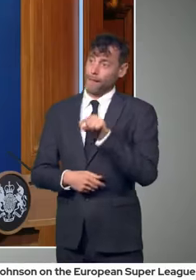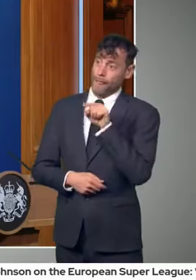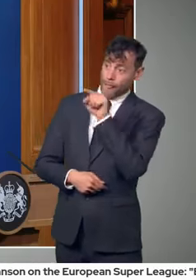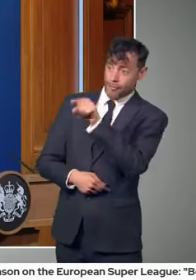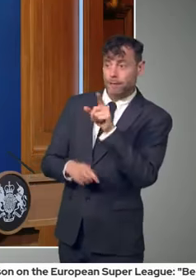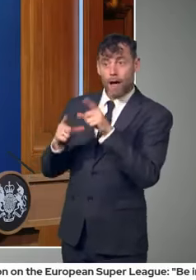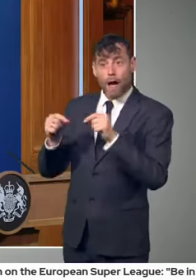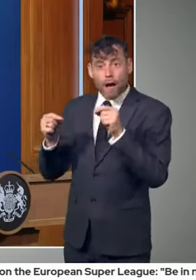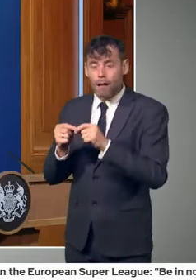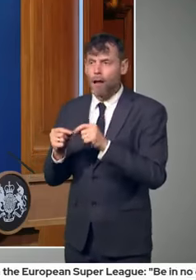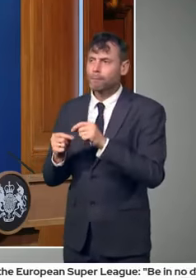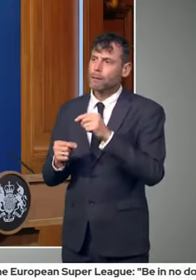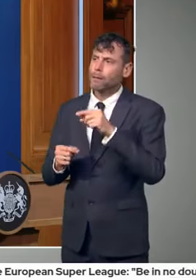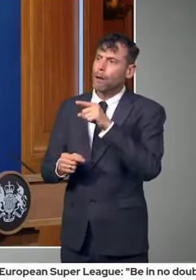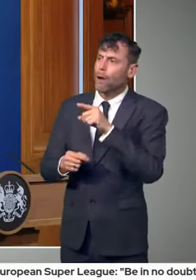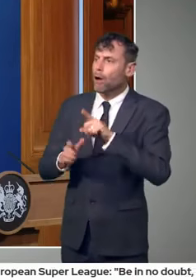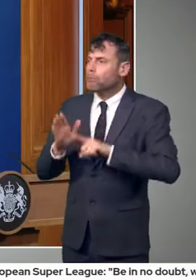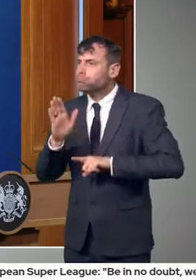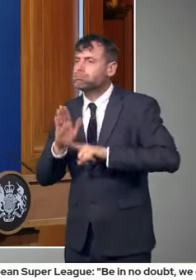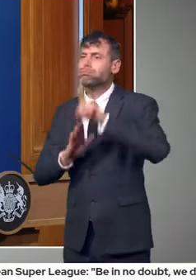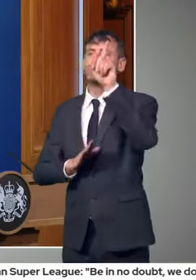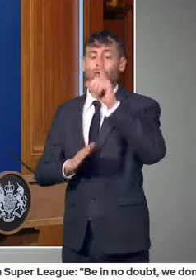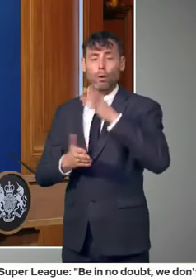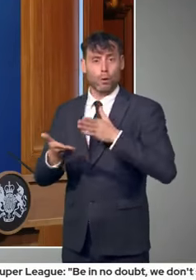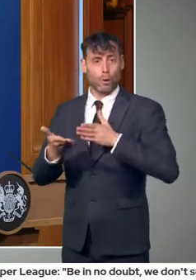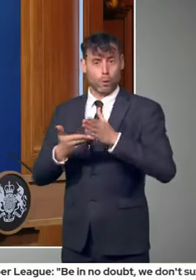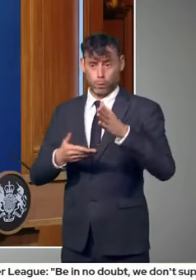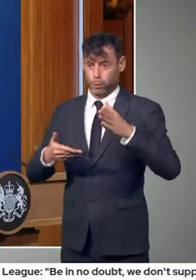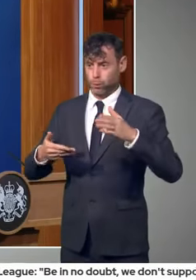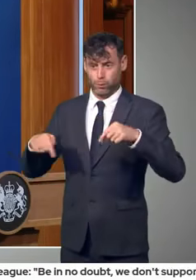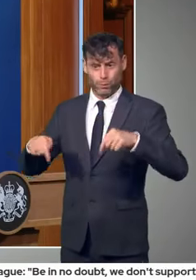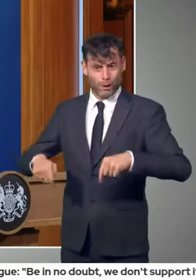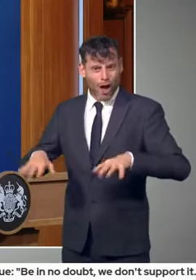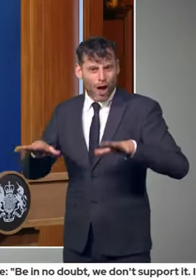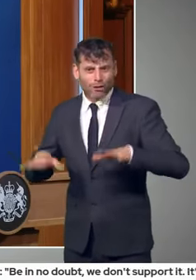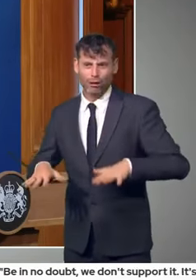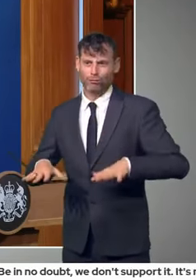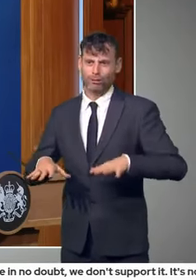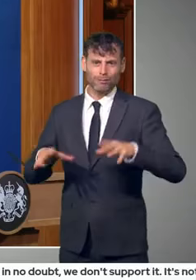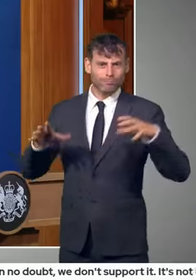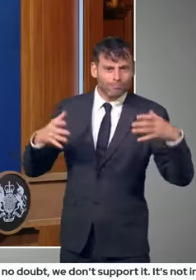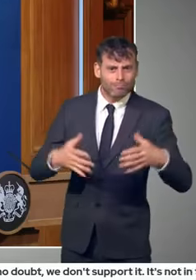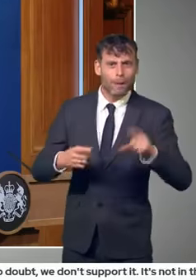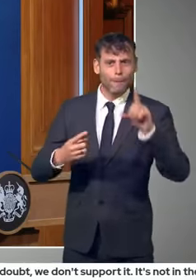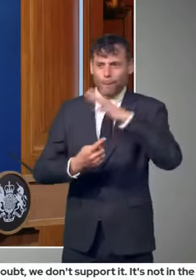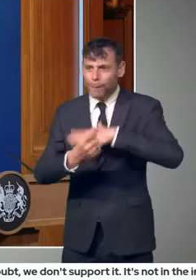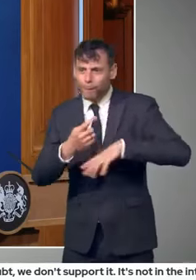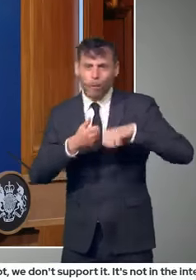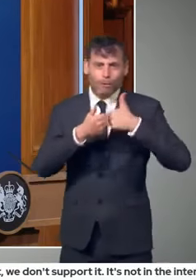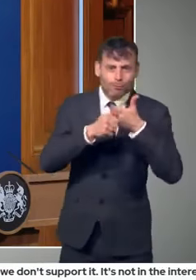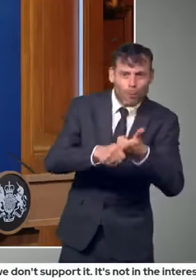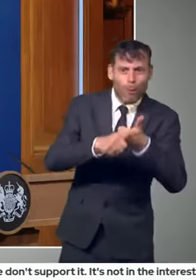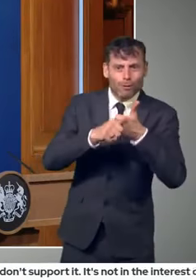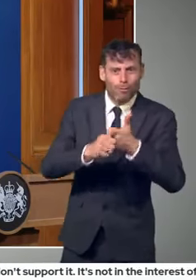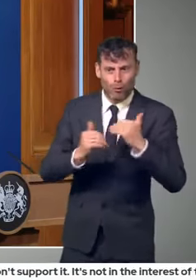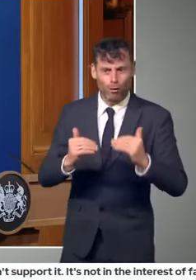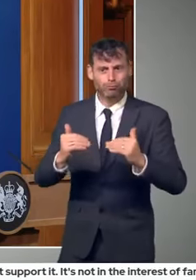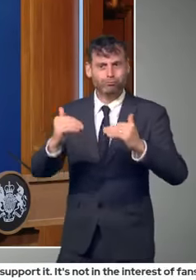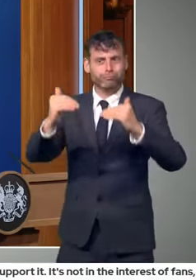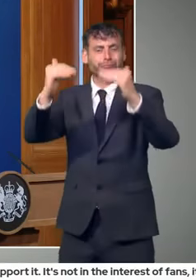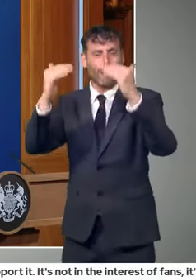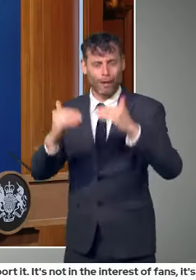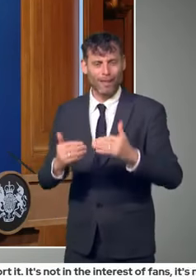in our country. And I don't think it right that they should be somehow dislocated from